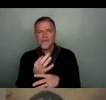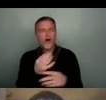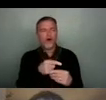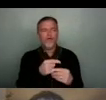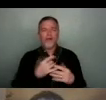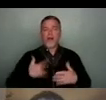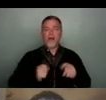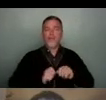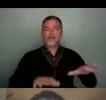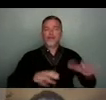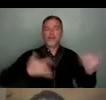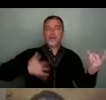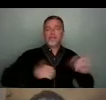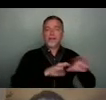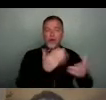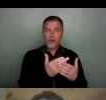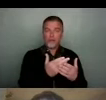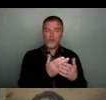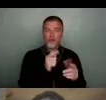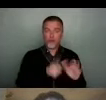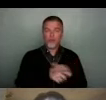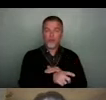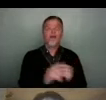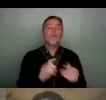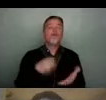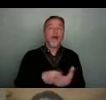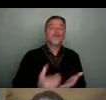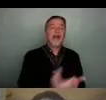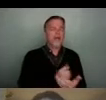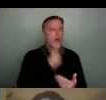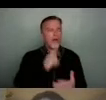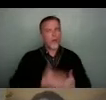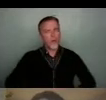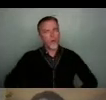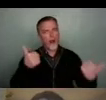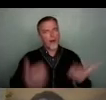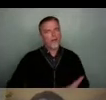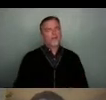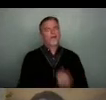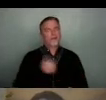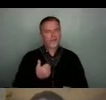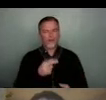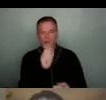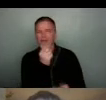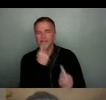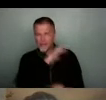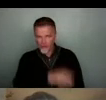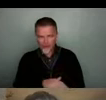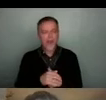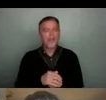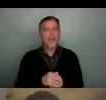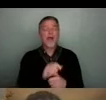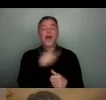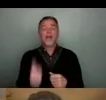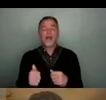YouTube that they did as a fundraiser, which went extraordinarily well. So there's a little bit of information about that. And then